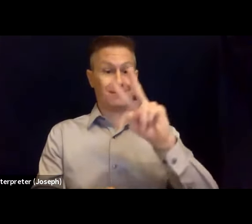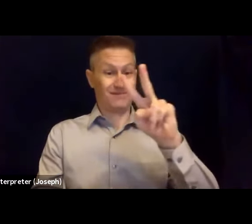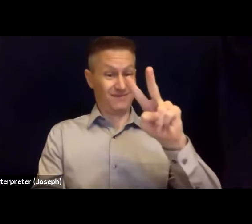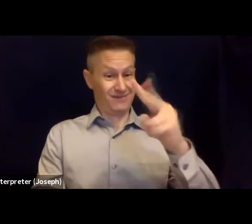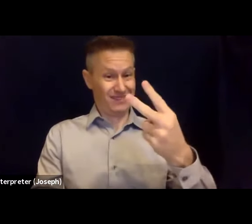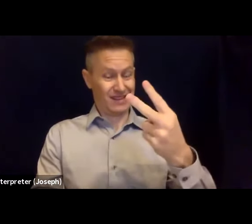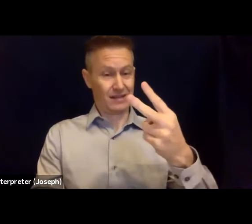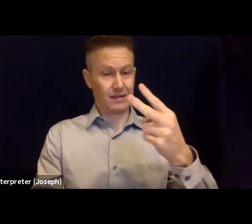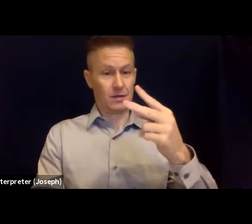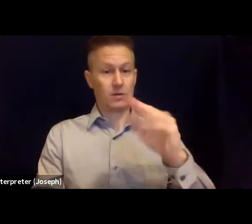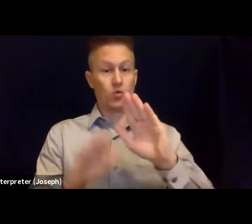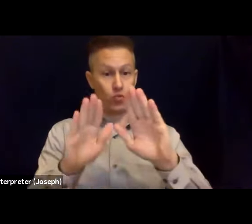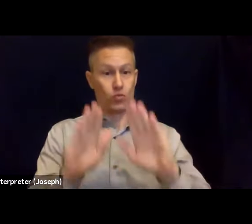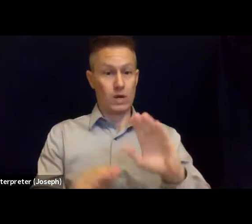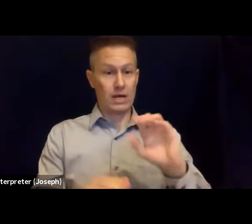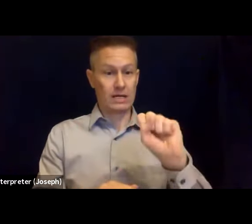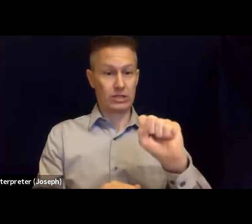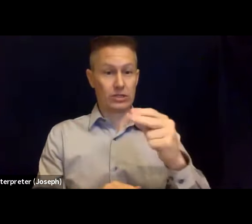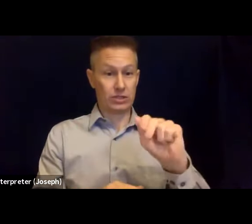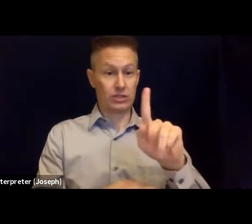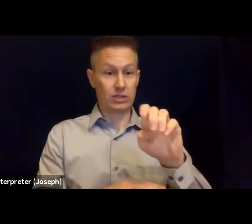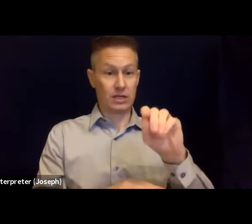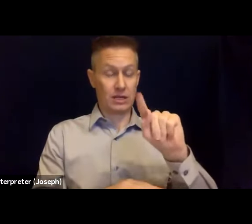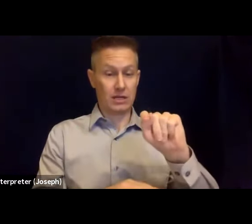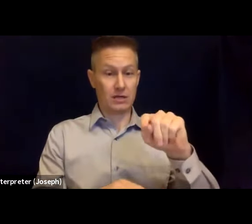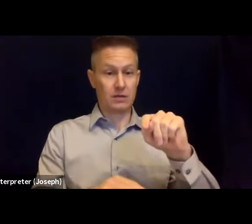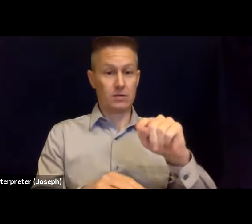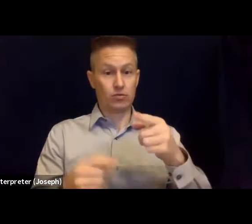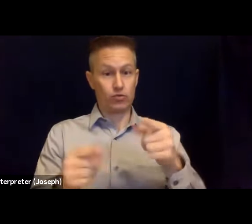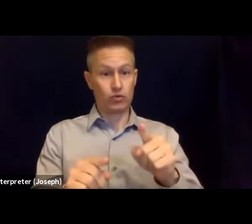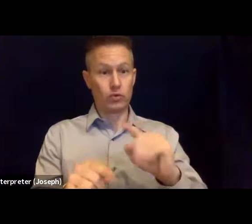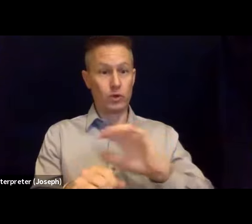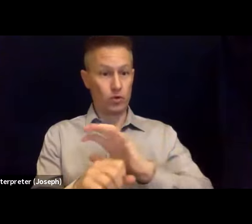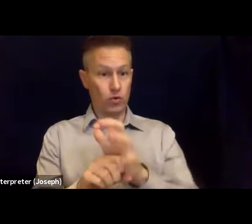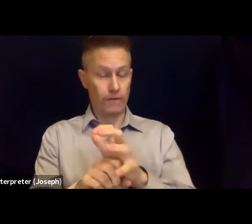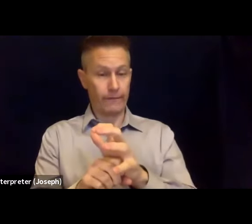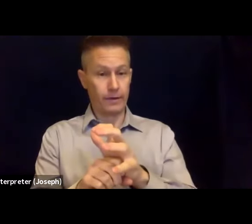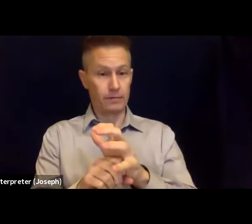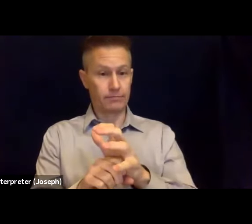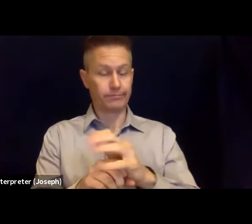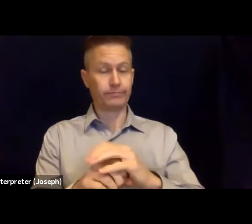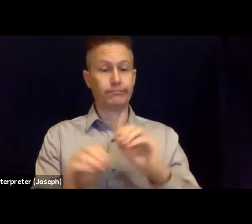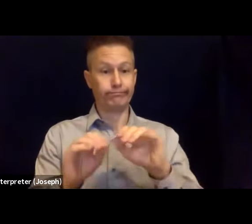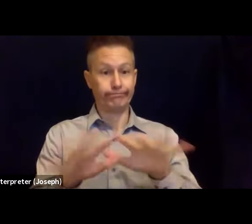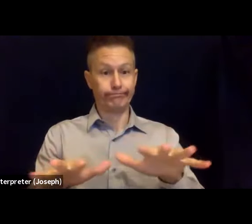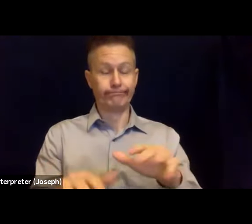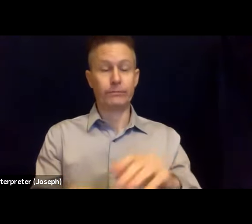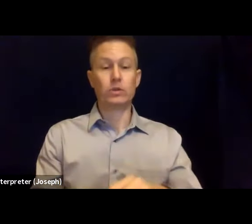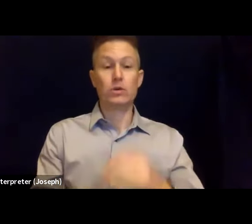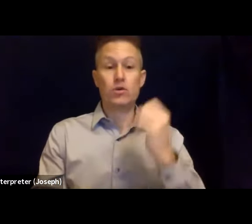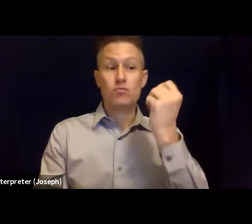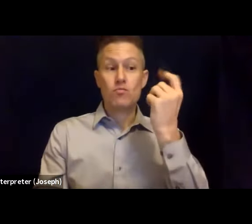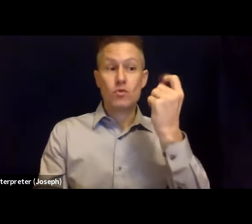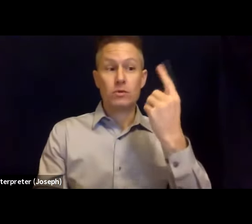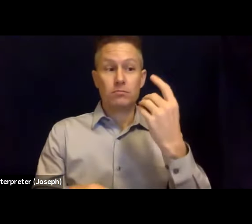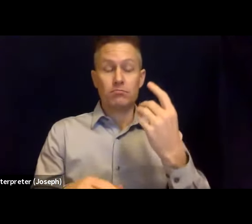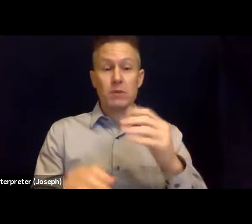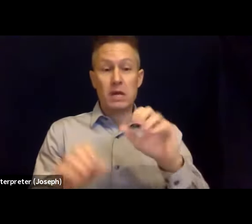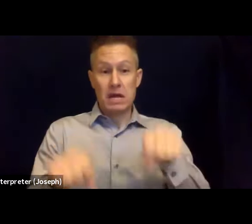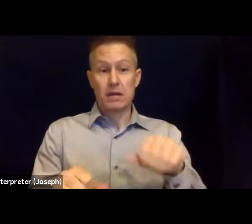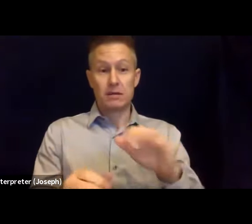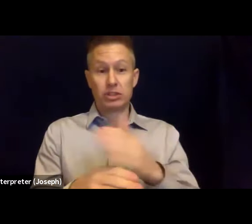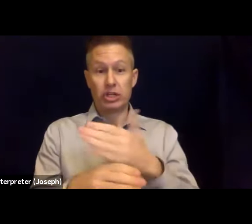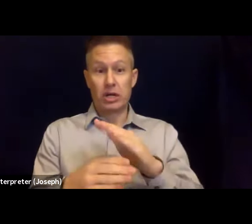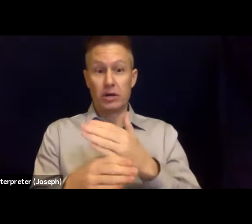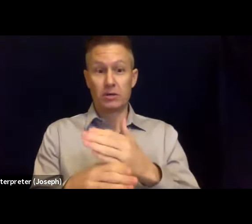those, those of us working at home to be mindful of sharing this drill with our family members. Or if we are in an office, then when